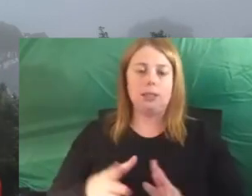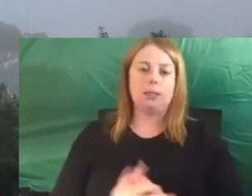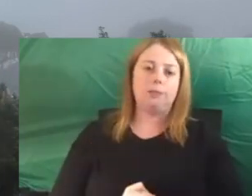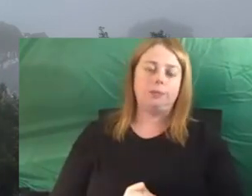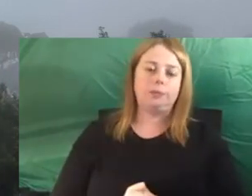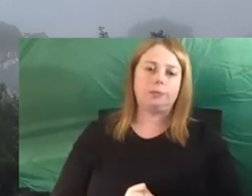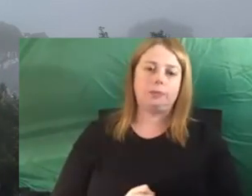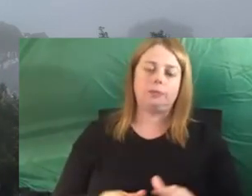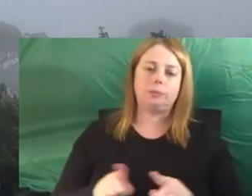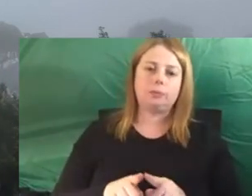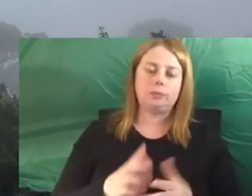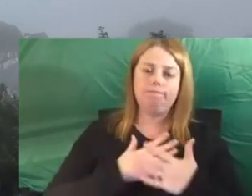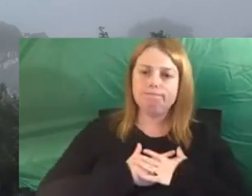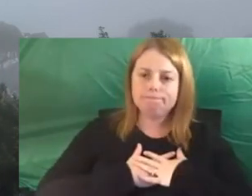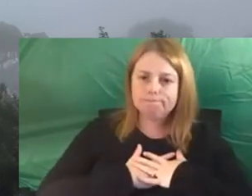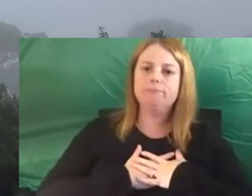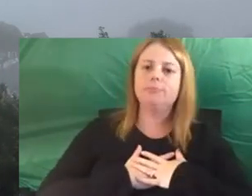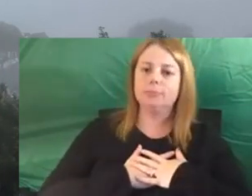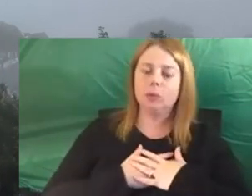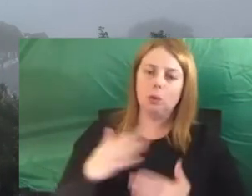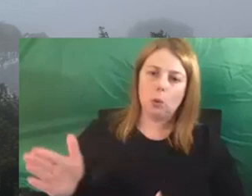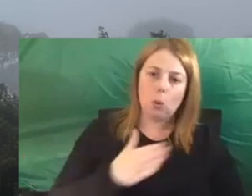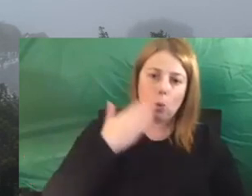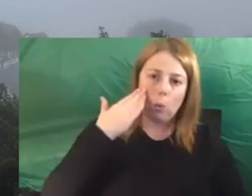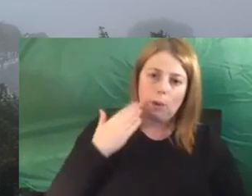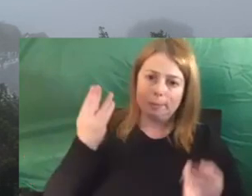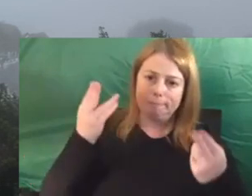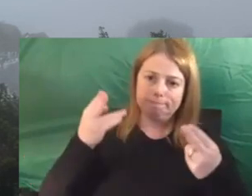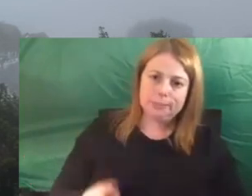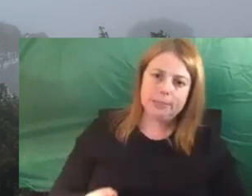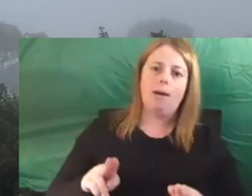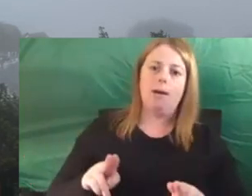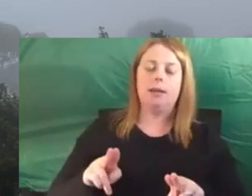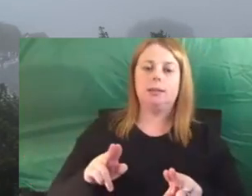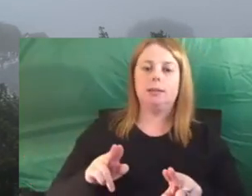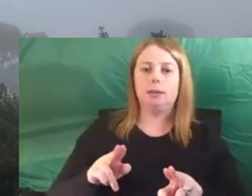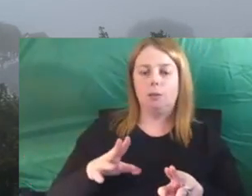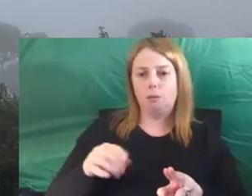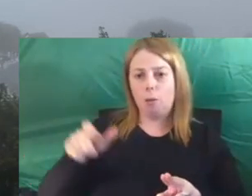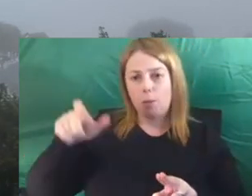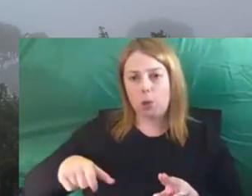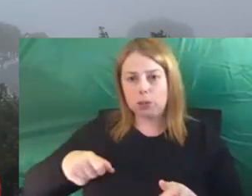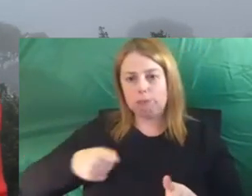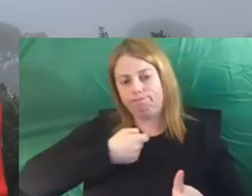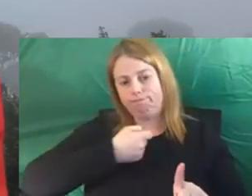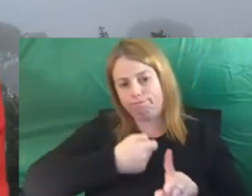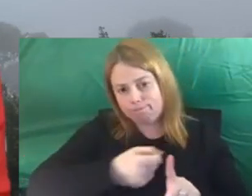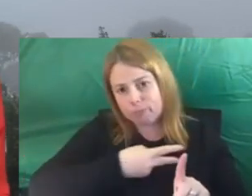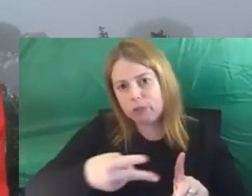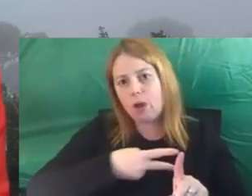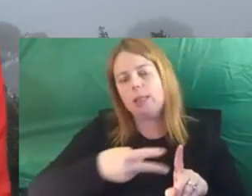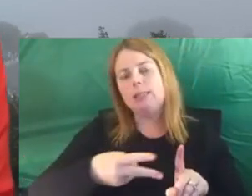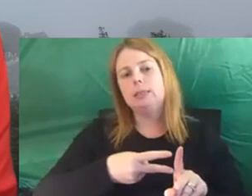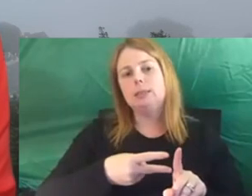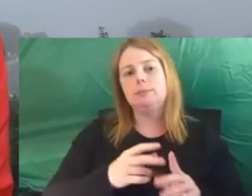hearts those women who've died at the hands of perpetrators of domestic and family violence. We know that